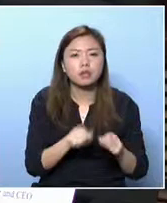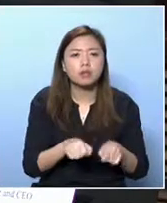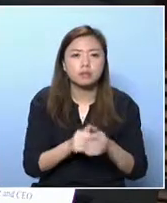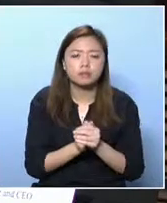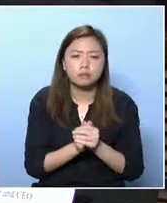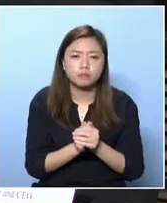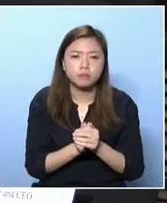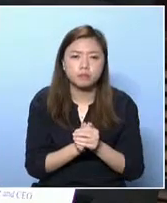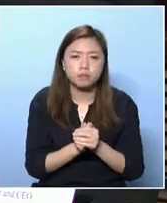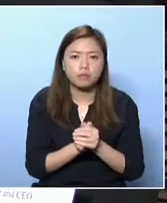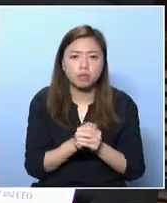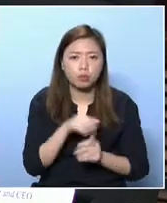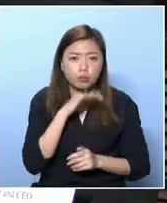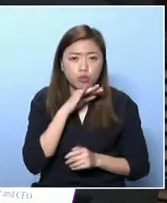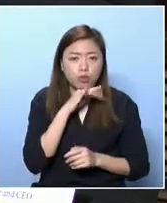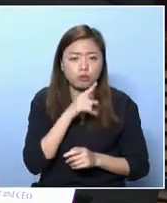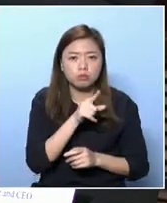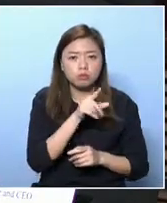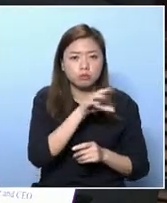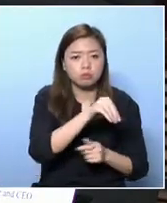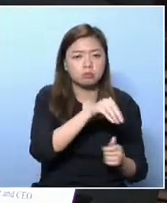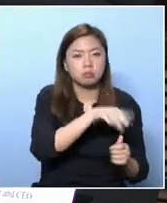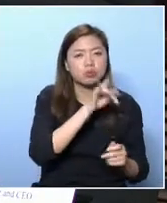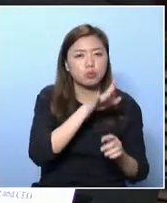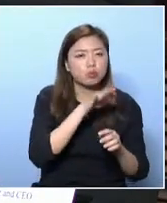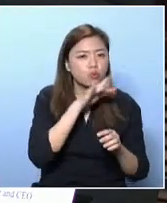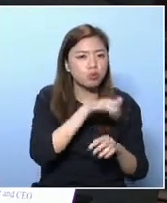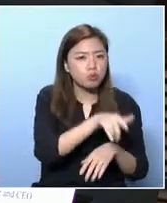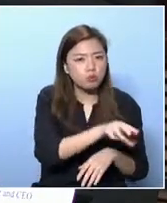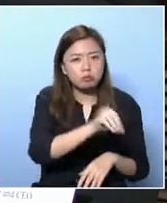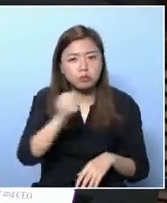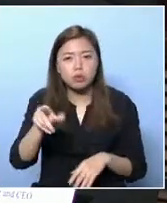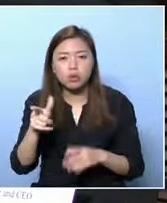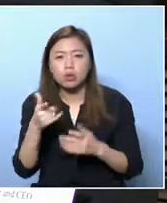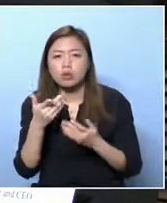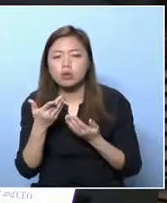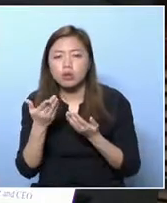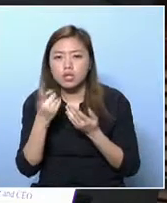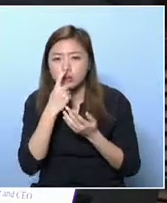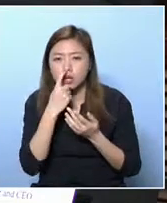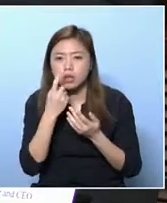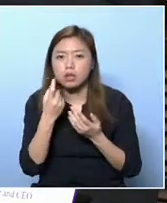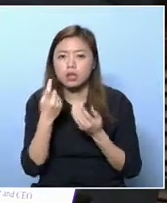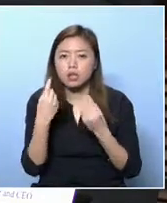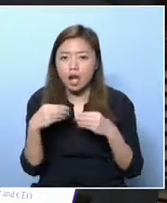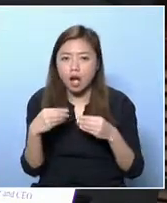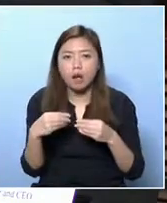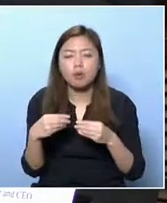constrained. Number five, EM youth. Last year, we researched 250 EM youth.